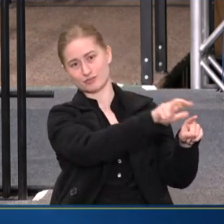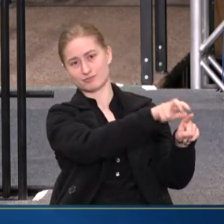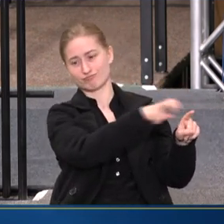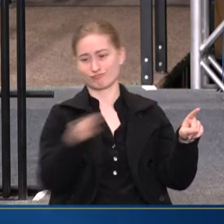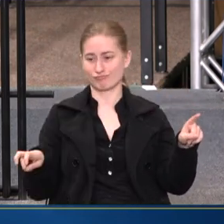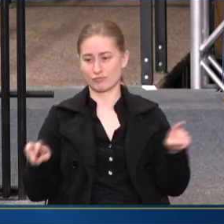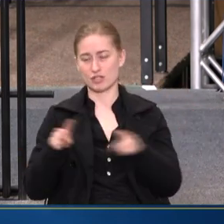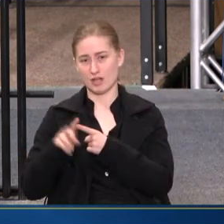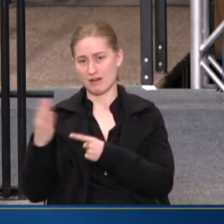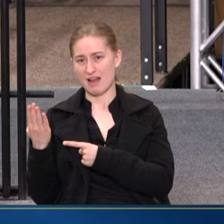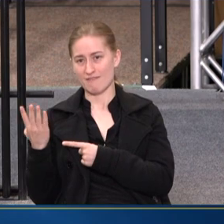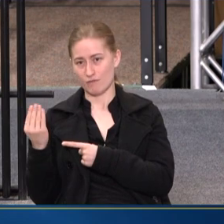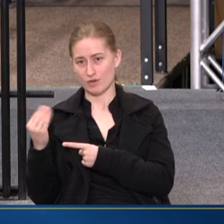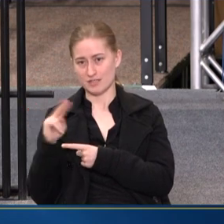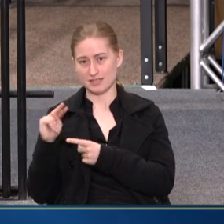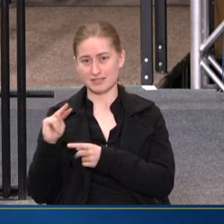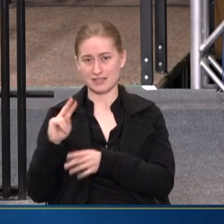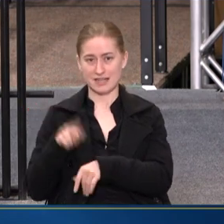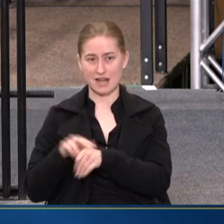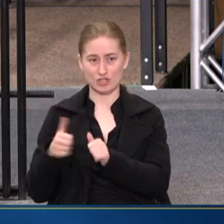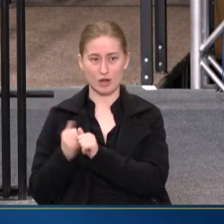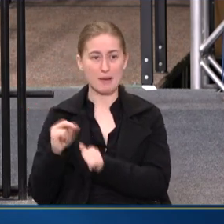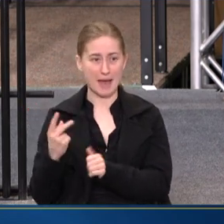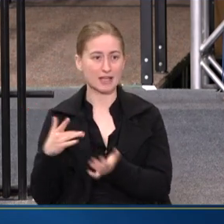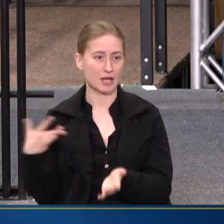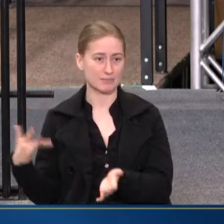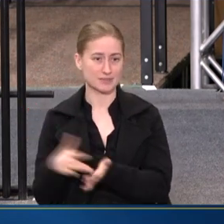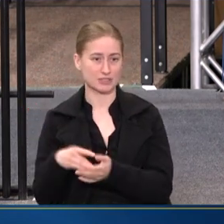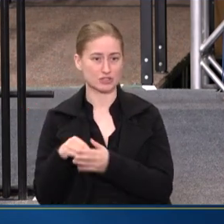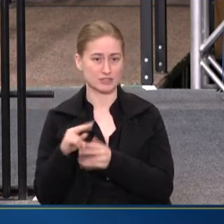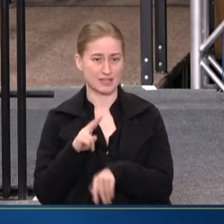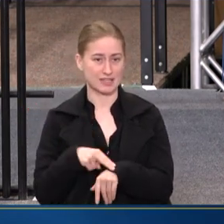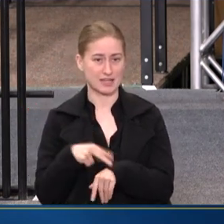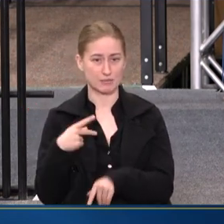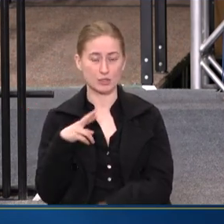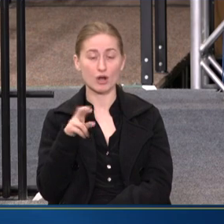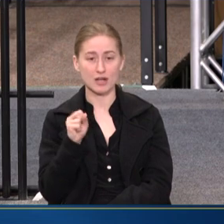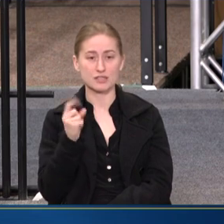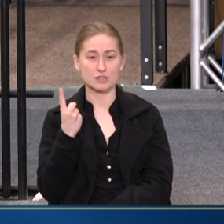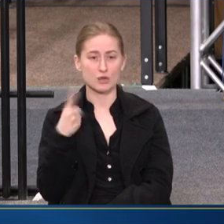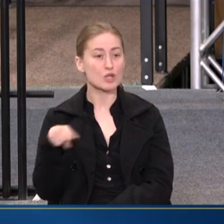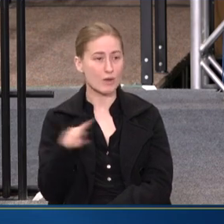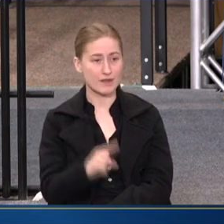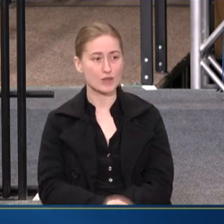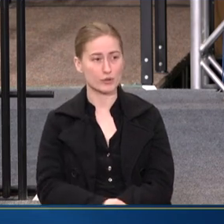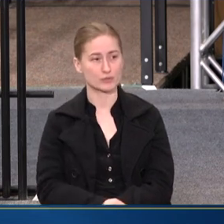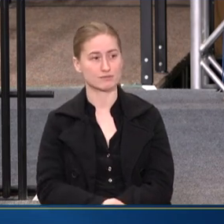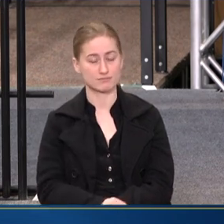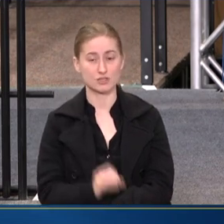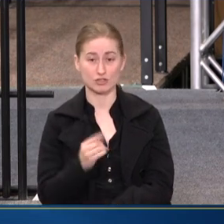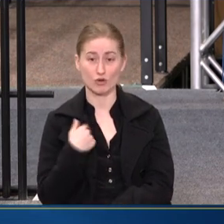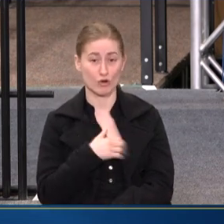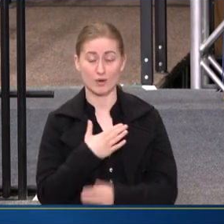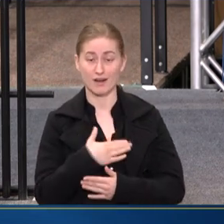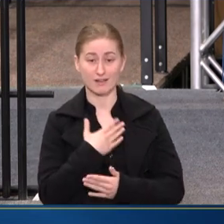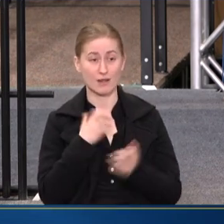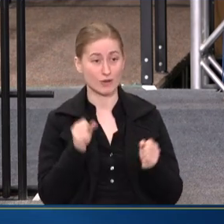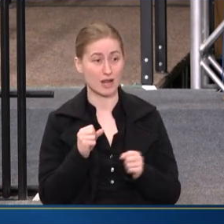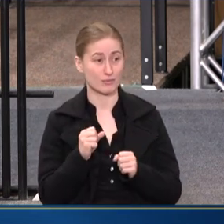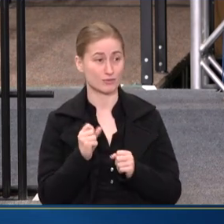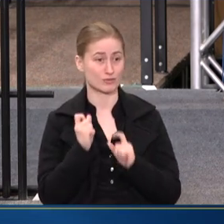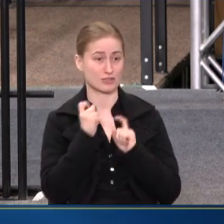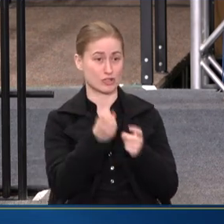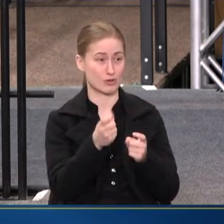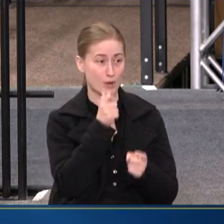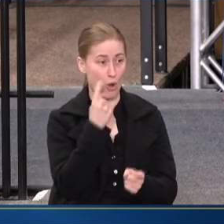OVER TO ABOUT 14 NATIONAL BACKUP CENTERS ACROSS THE NATION, AND PRS IS ONE OF THOSE. SO WE'RE GLAD THAT WE'RE ABLE TO CONTRIBUTE